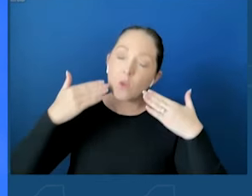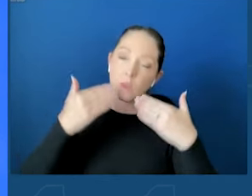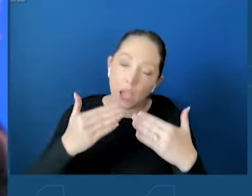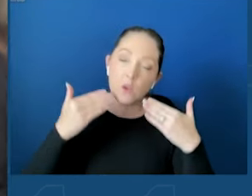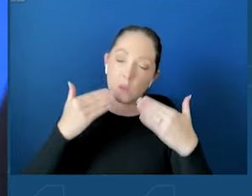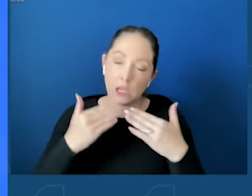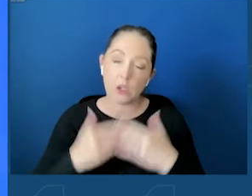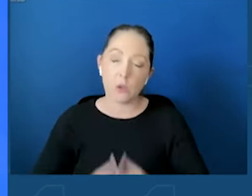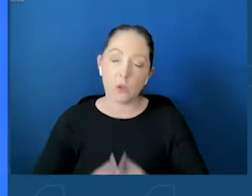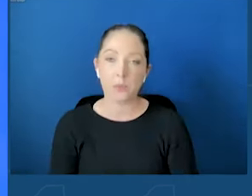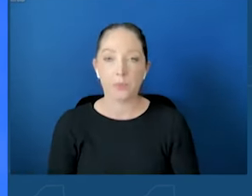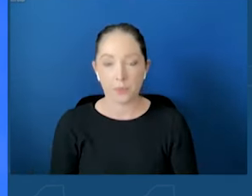you you.